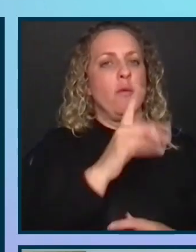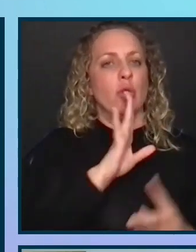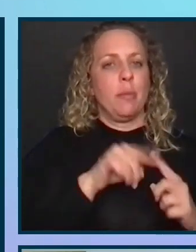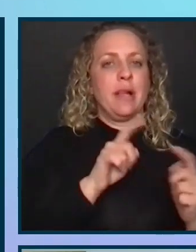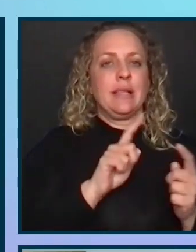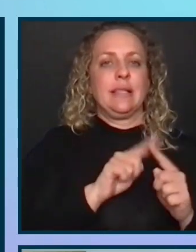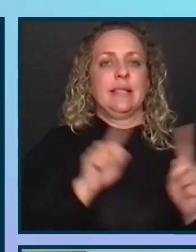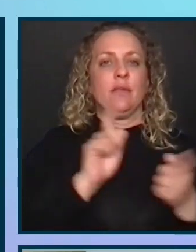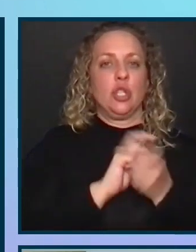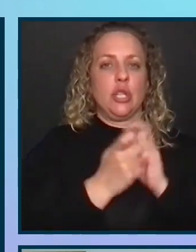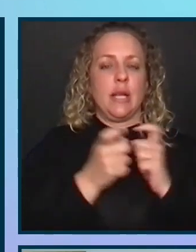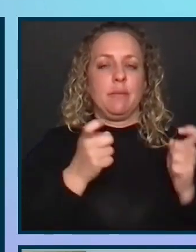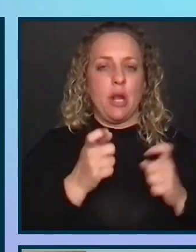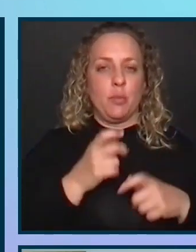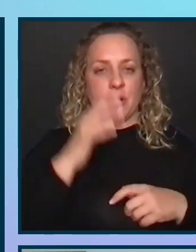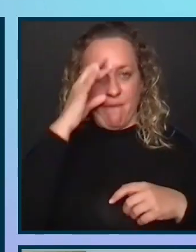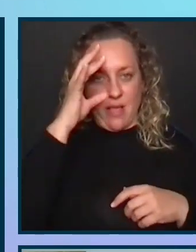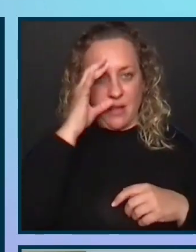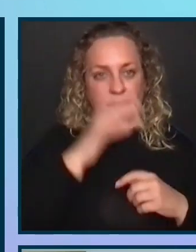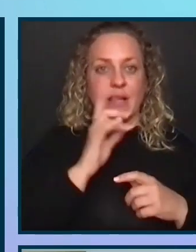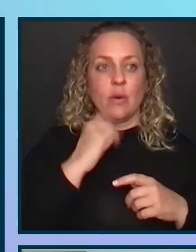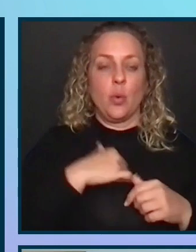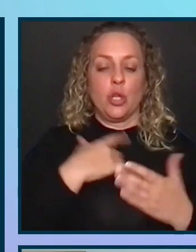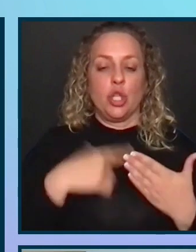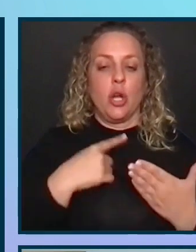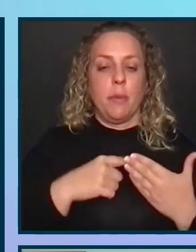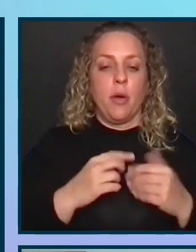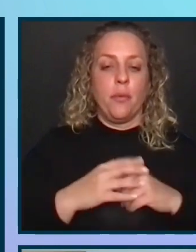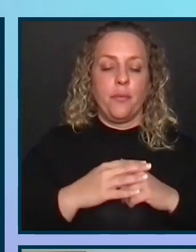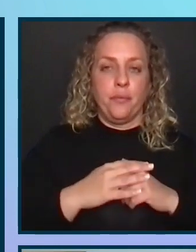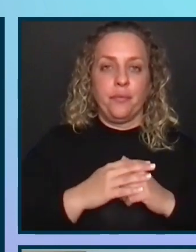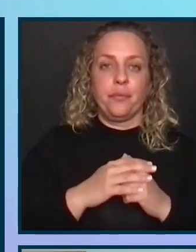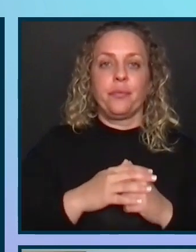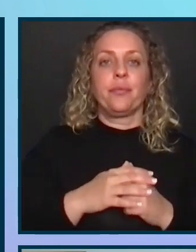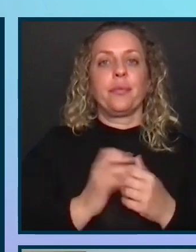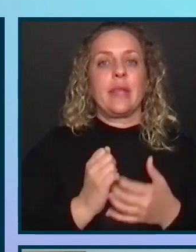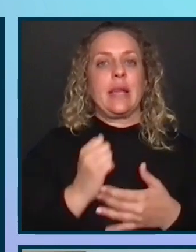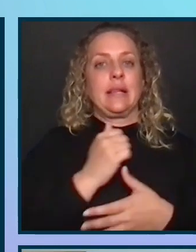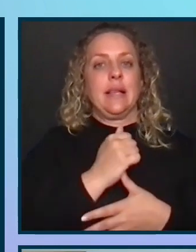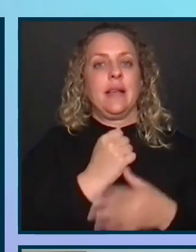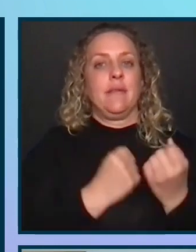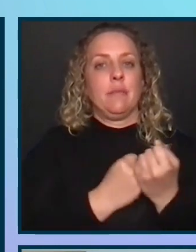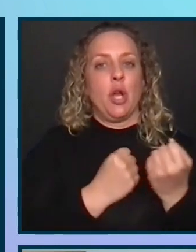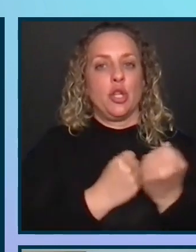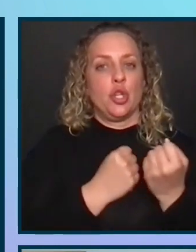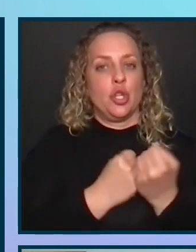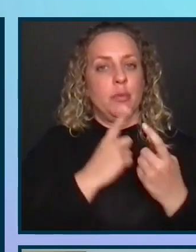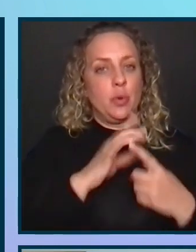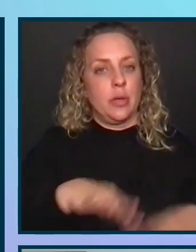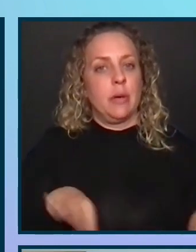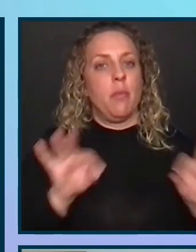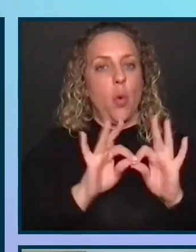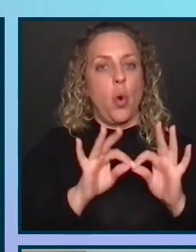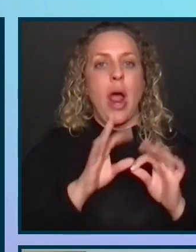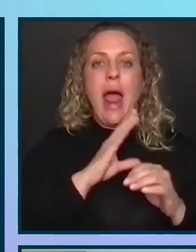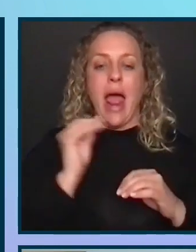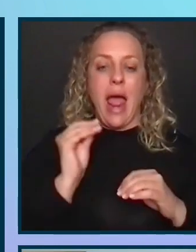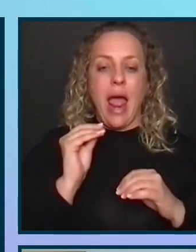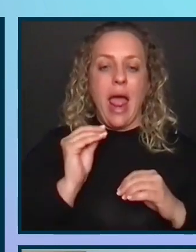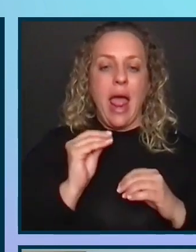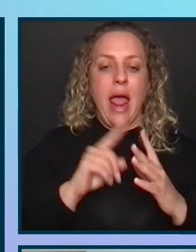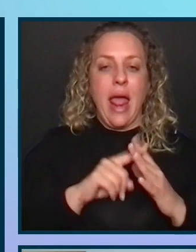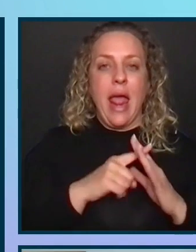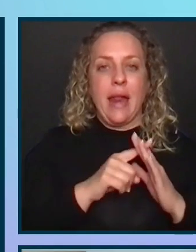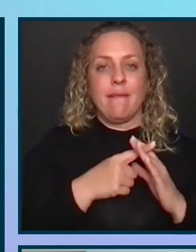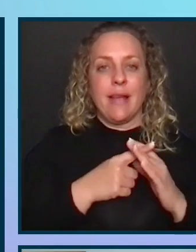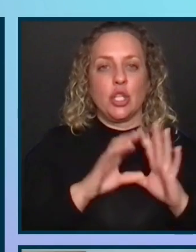change management philosophies that we're going to talk about. Executive sponsorship is very important and innovation